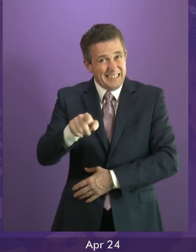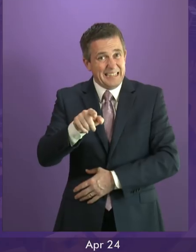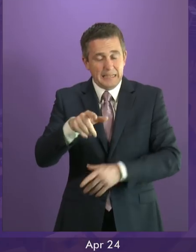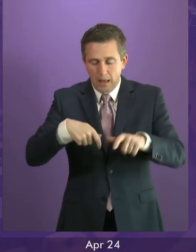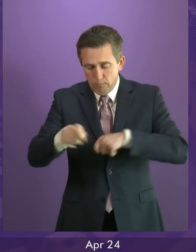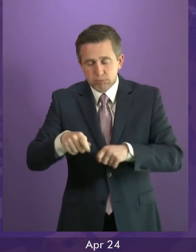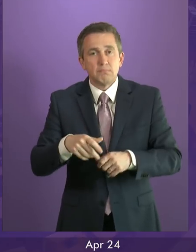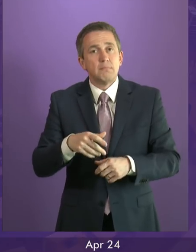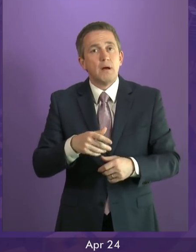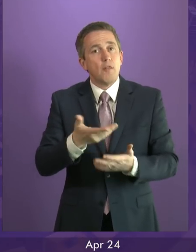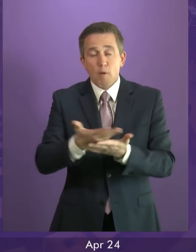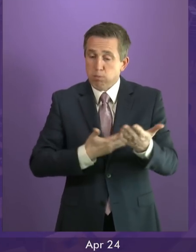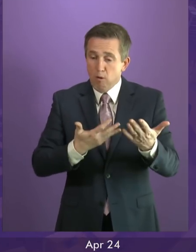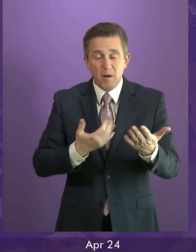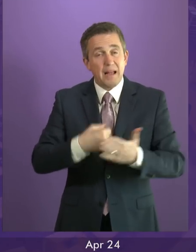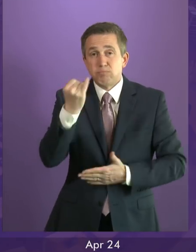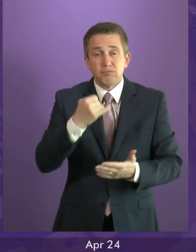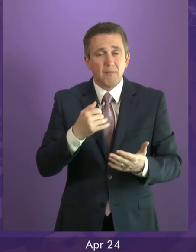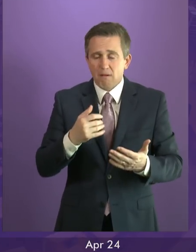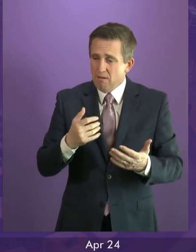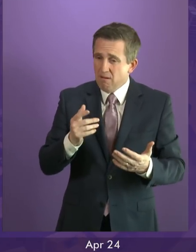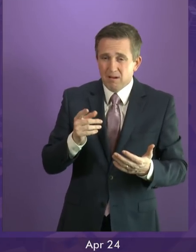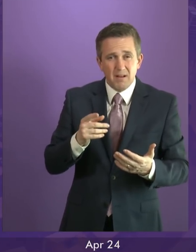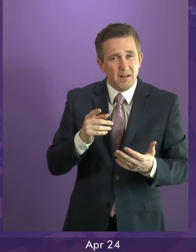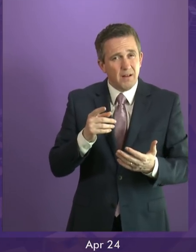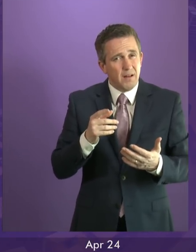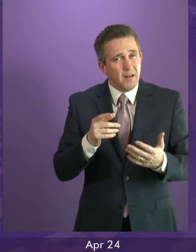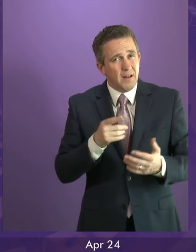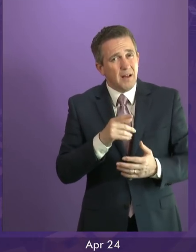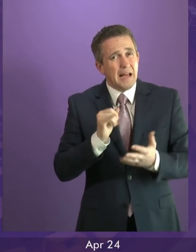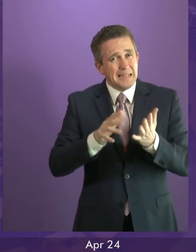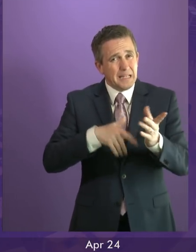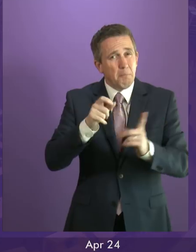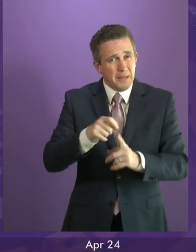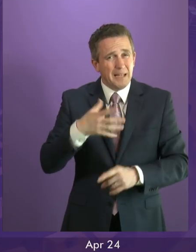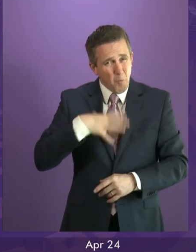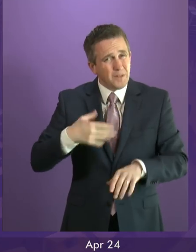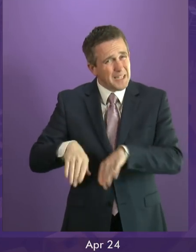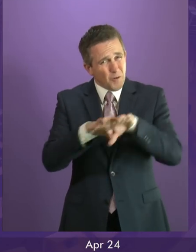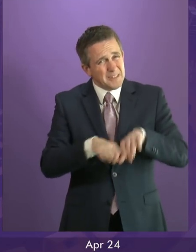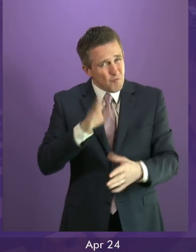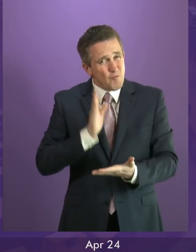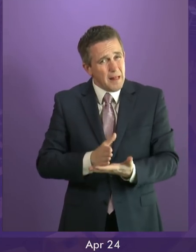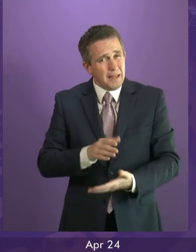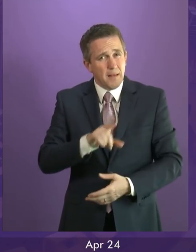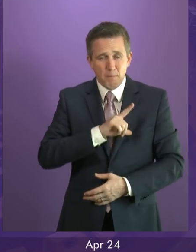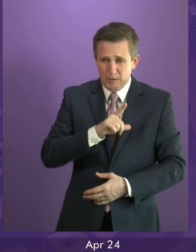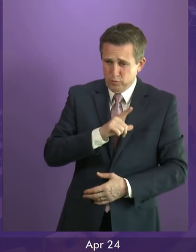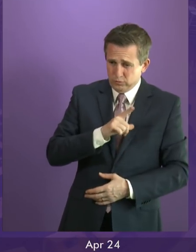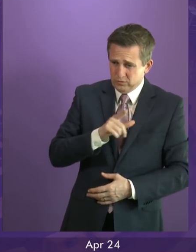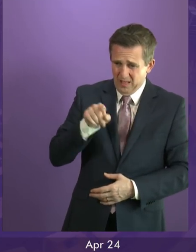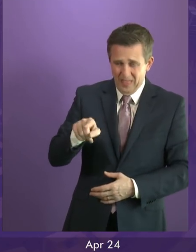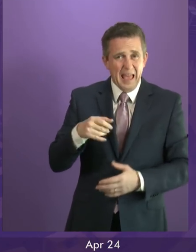minutes of the report being published? How can we take their pleas for consensus seriously, when they treat a well